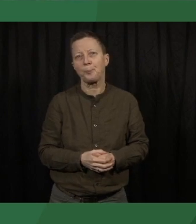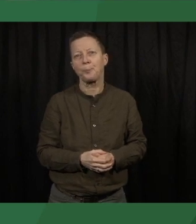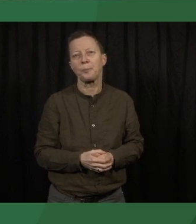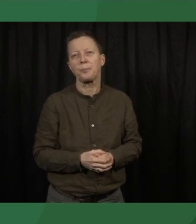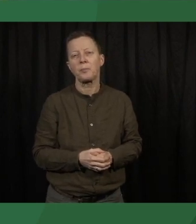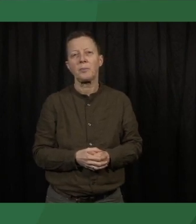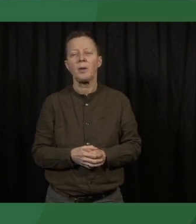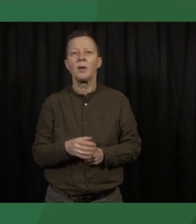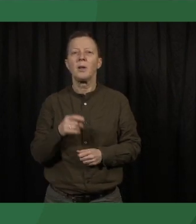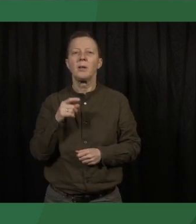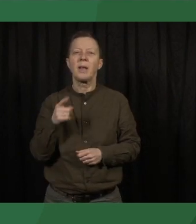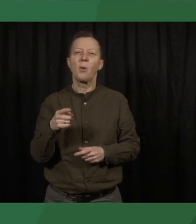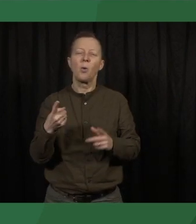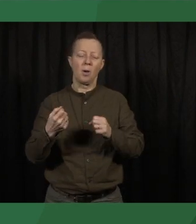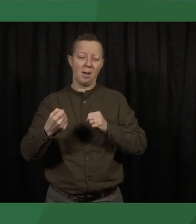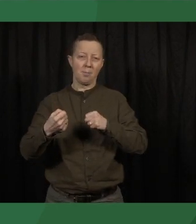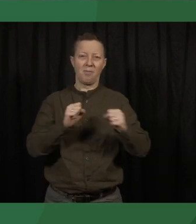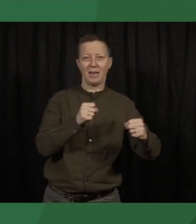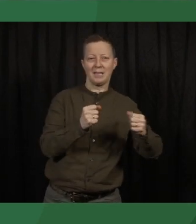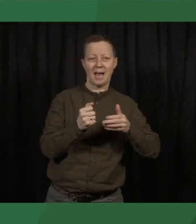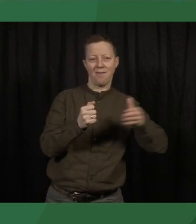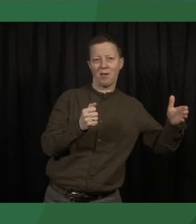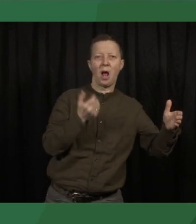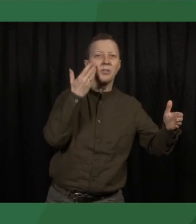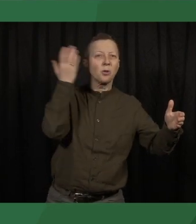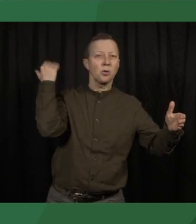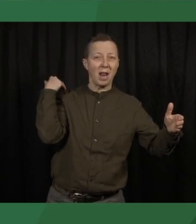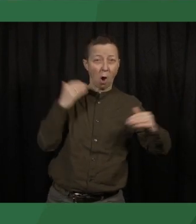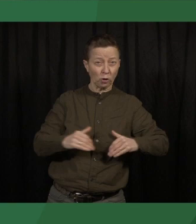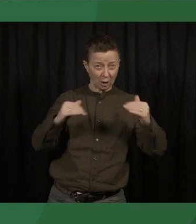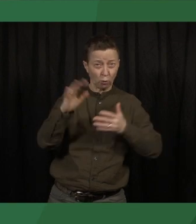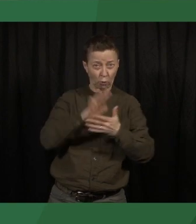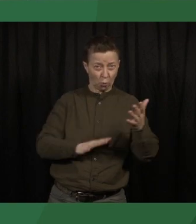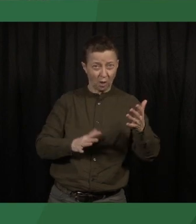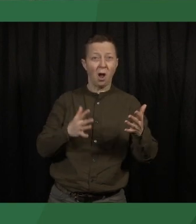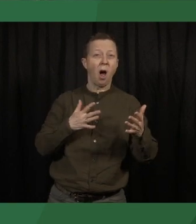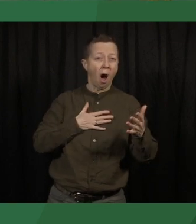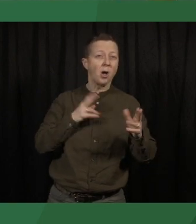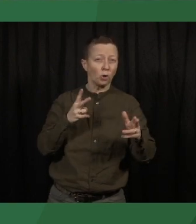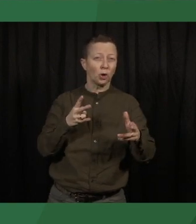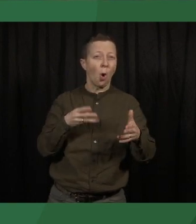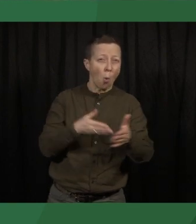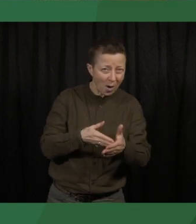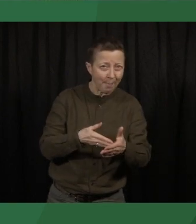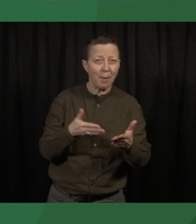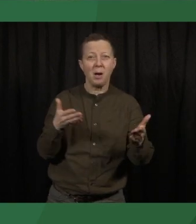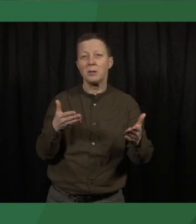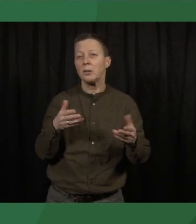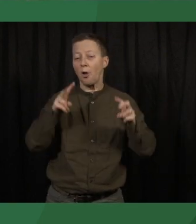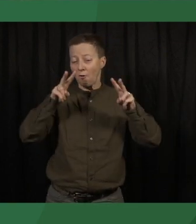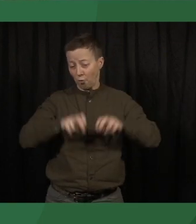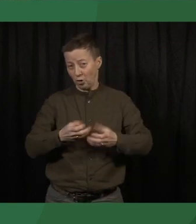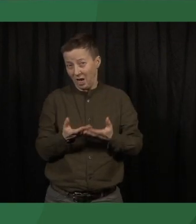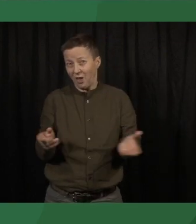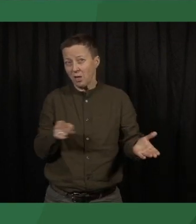Moving away from traditional organization structures comes with some disadvantages. Our research shows us